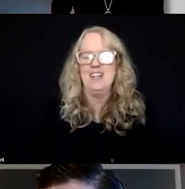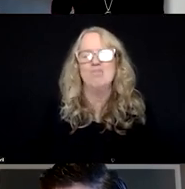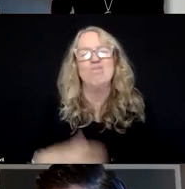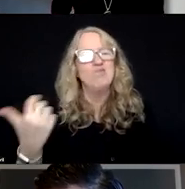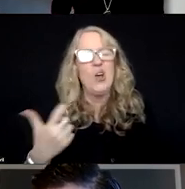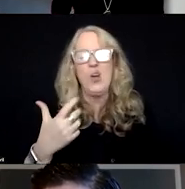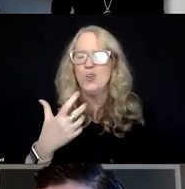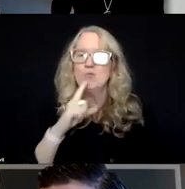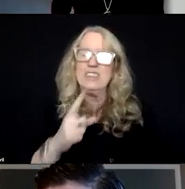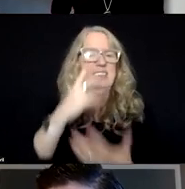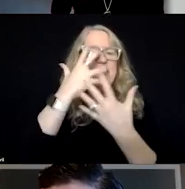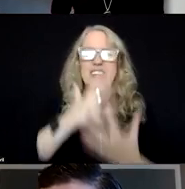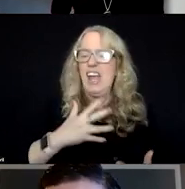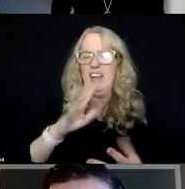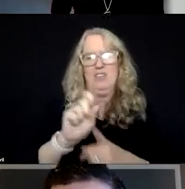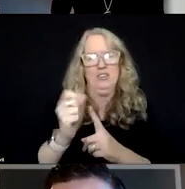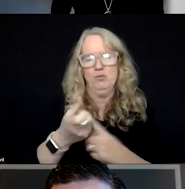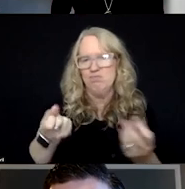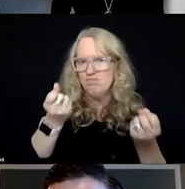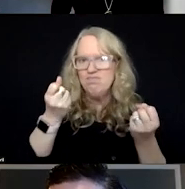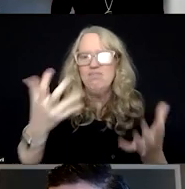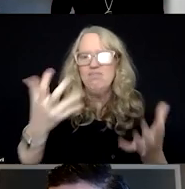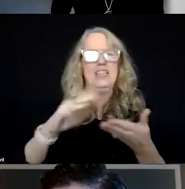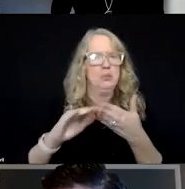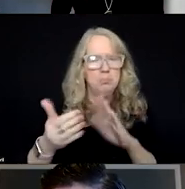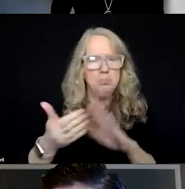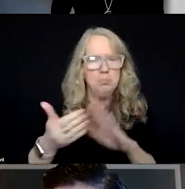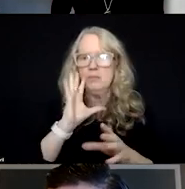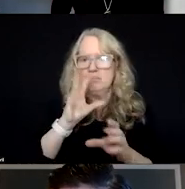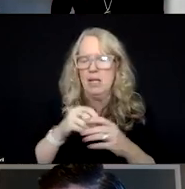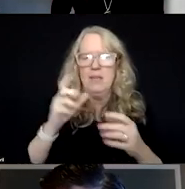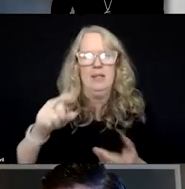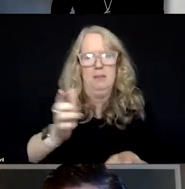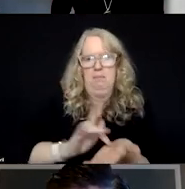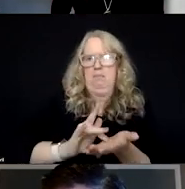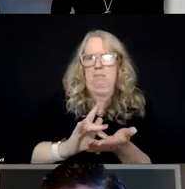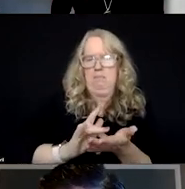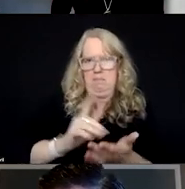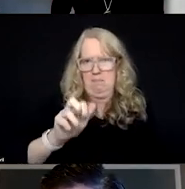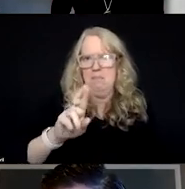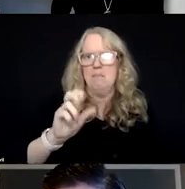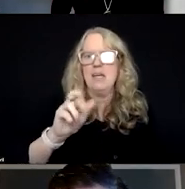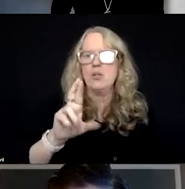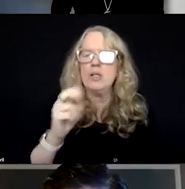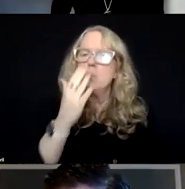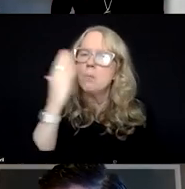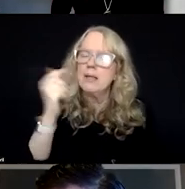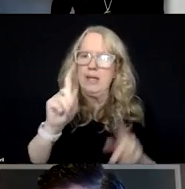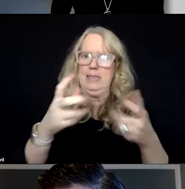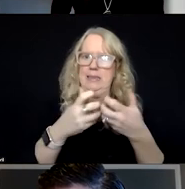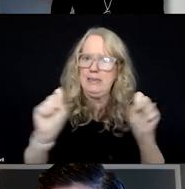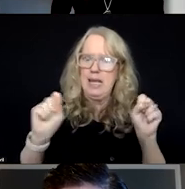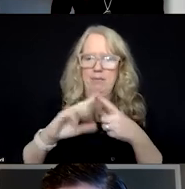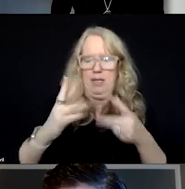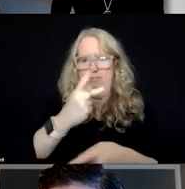sadly the situation a lot of communities are in where they need medical clearance because the providers need to be safe and caring